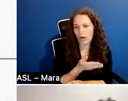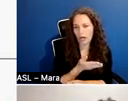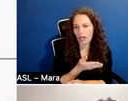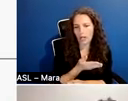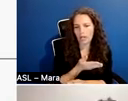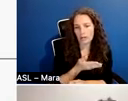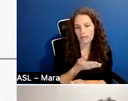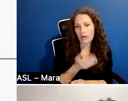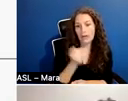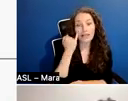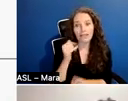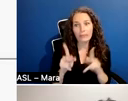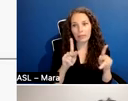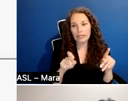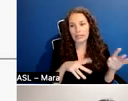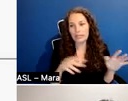anything like that?